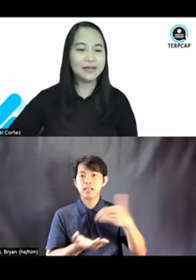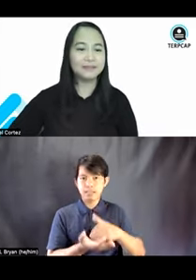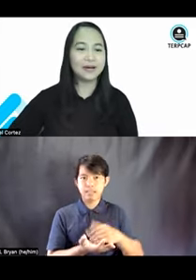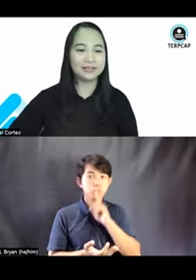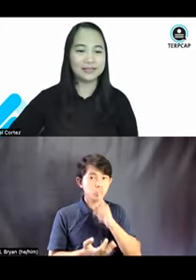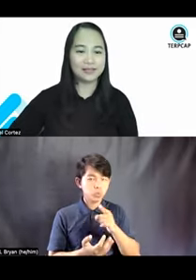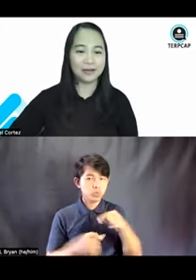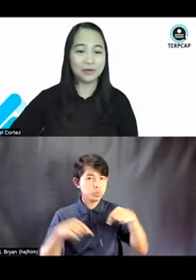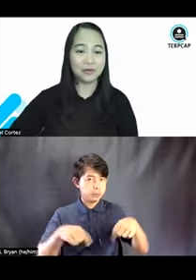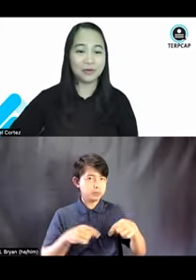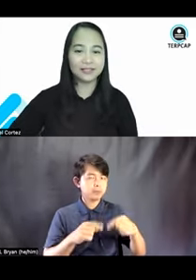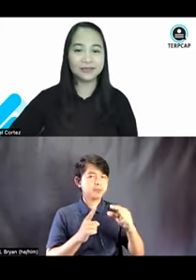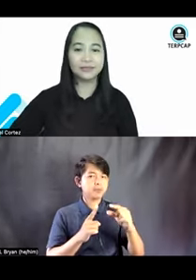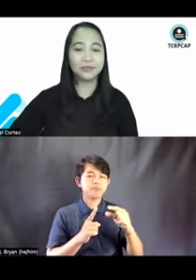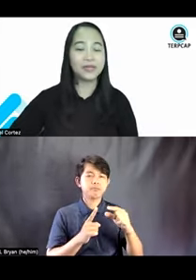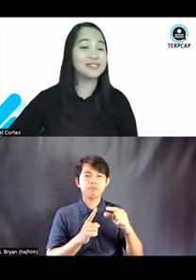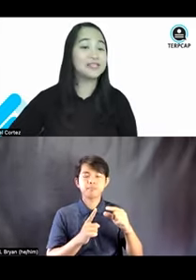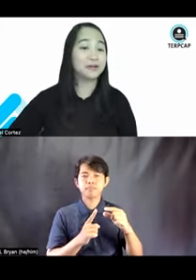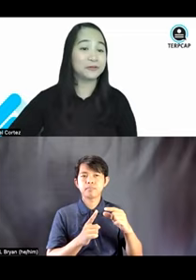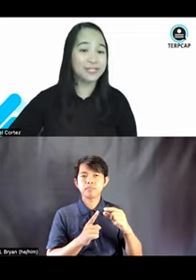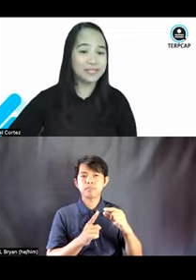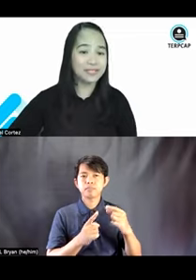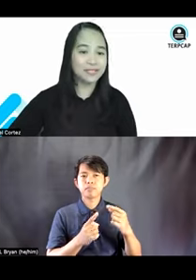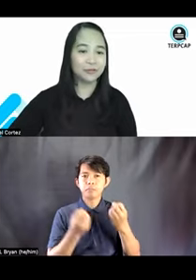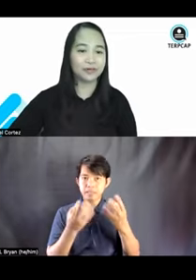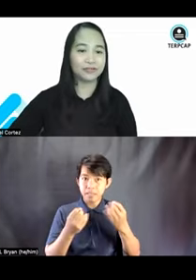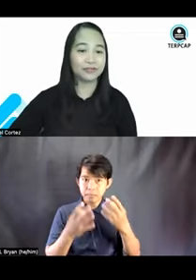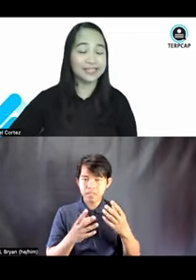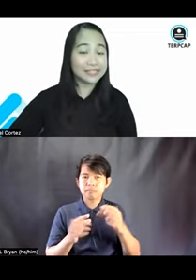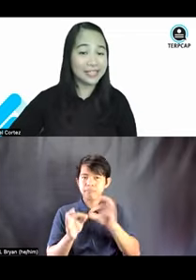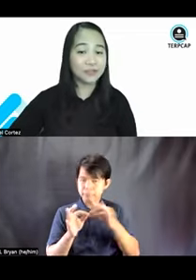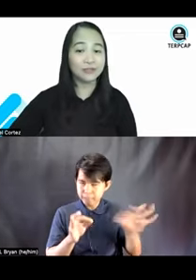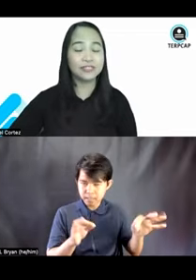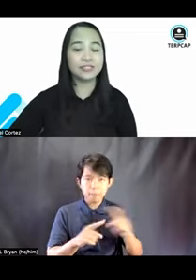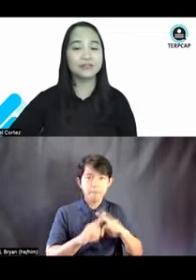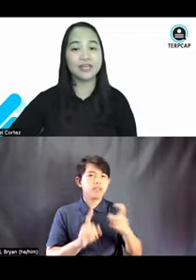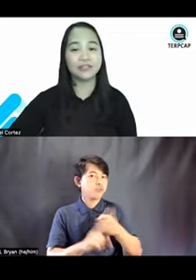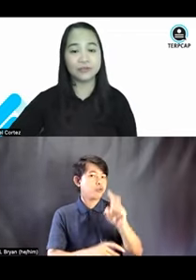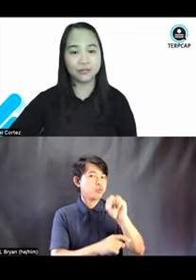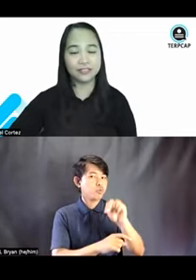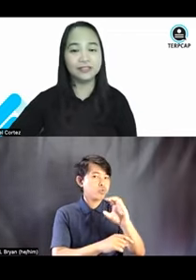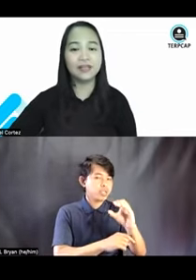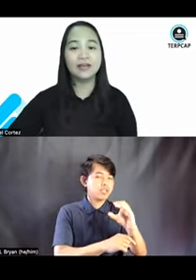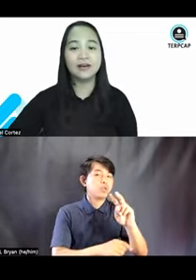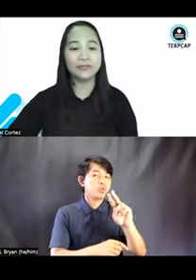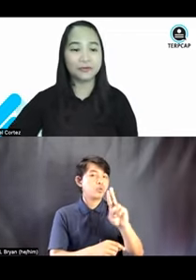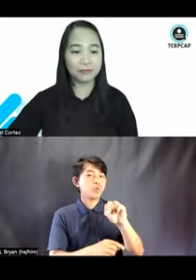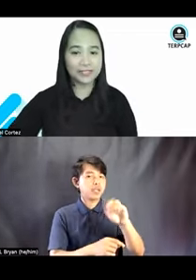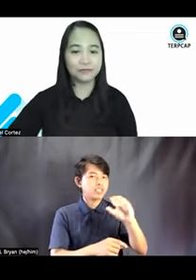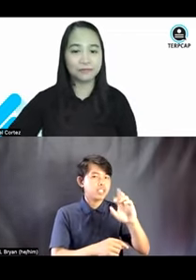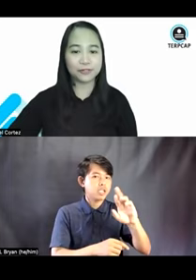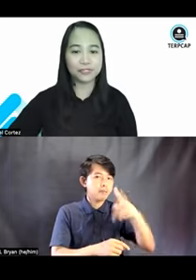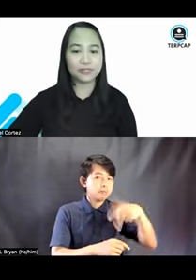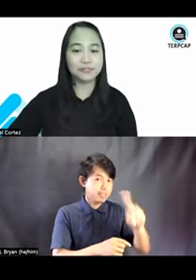but according to UNCRPD UNCRPD or the United Nations Convention on the